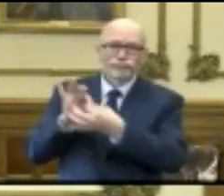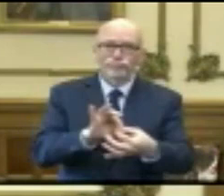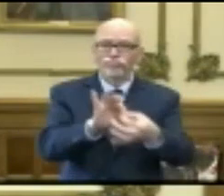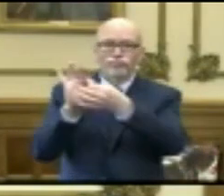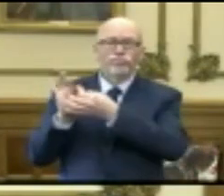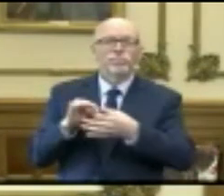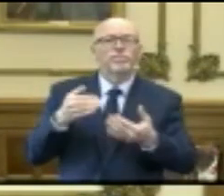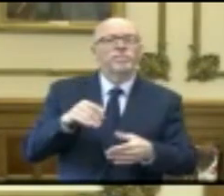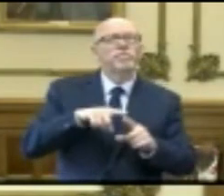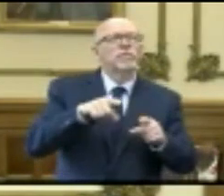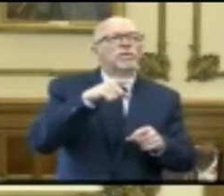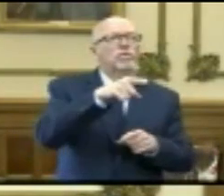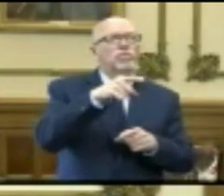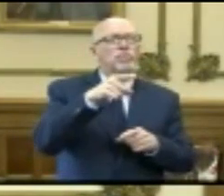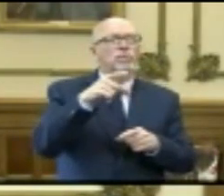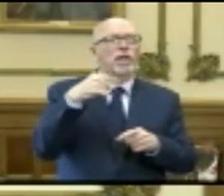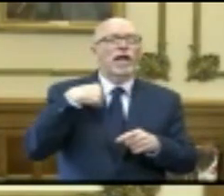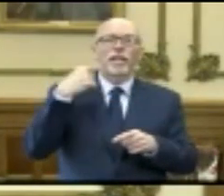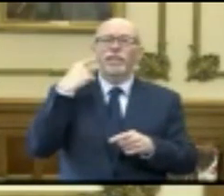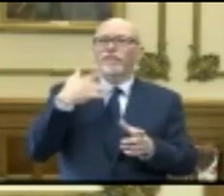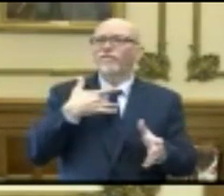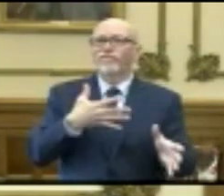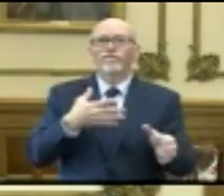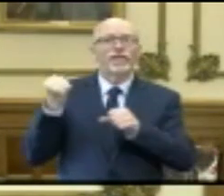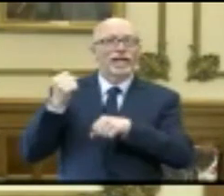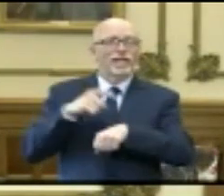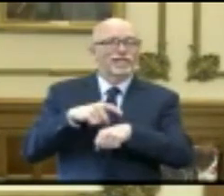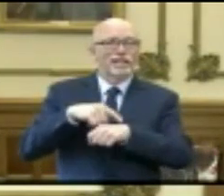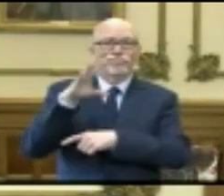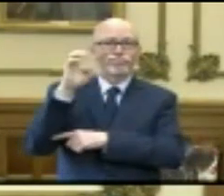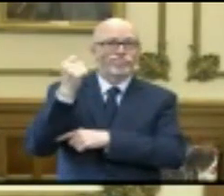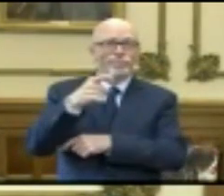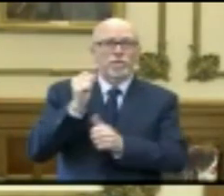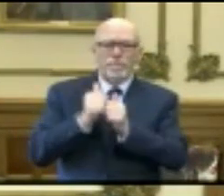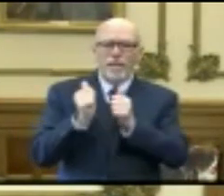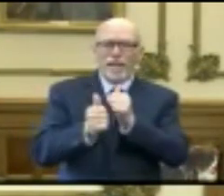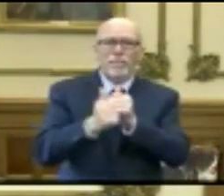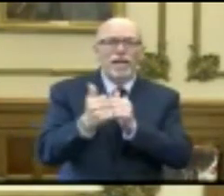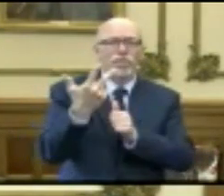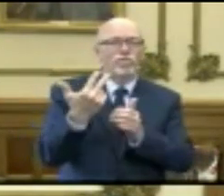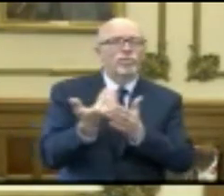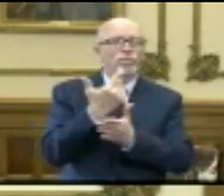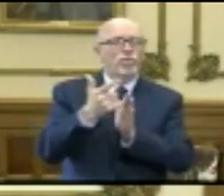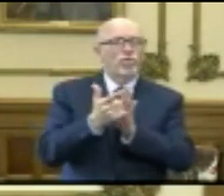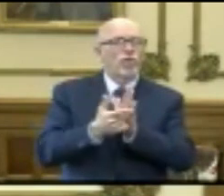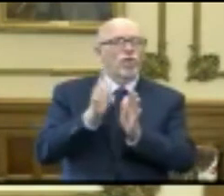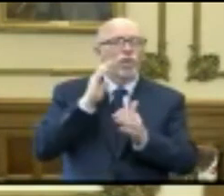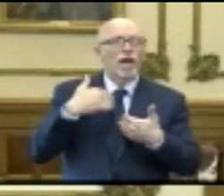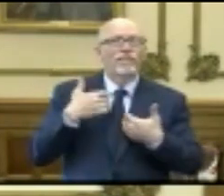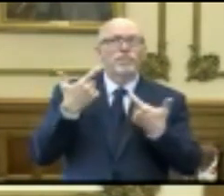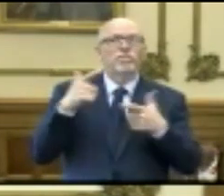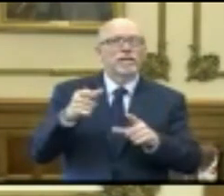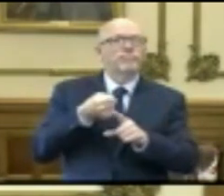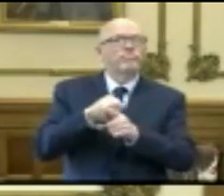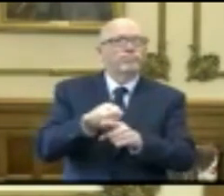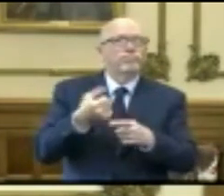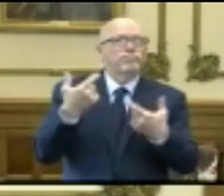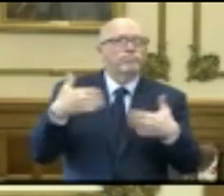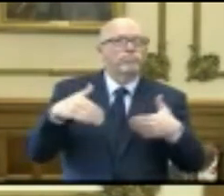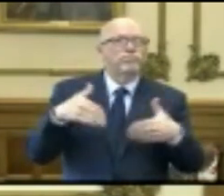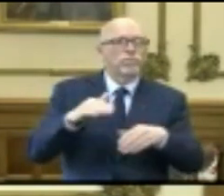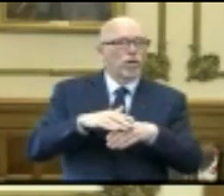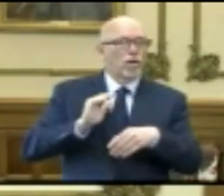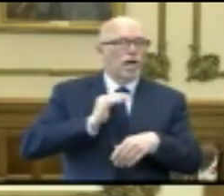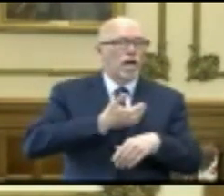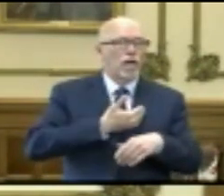passed in, I'd say, record time, three very important bills, acts, that are going to have a direct positive impact on